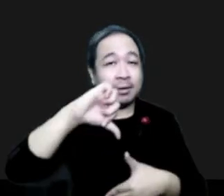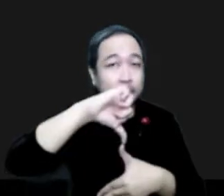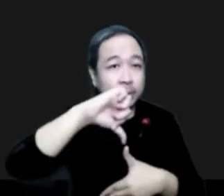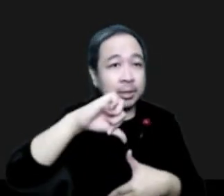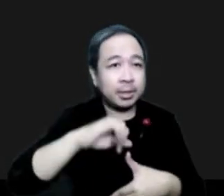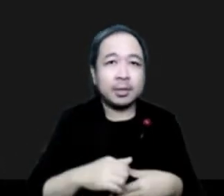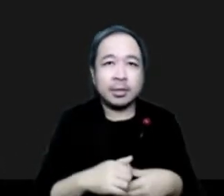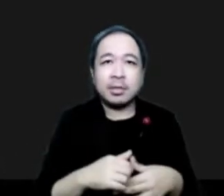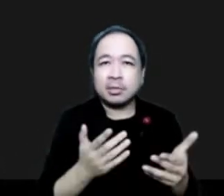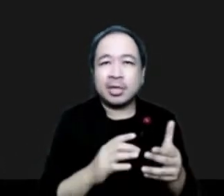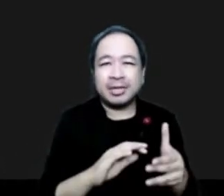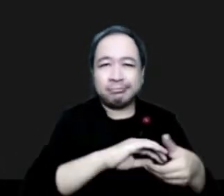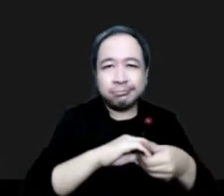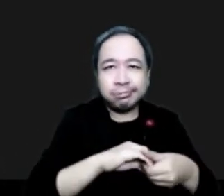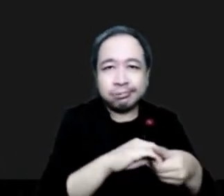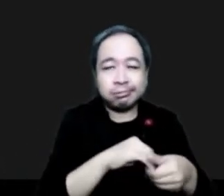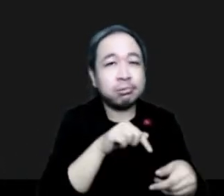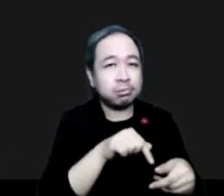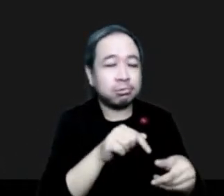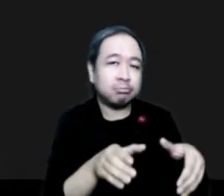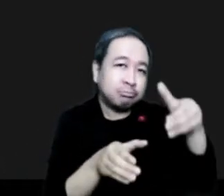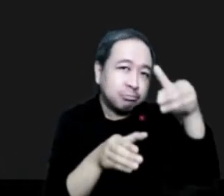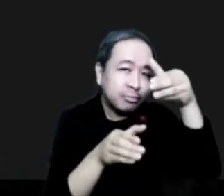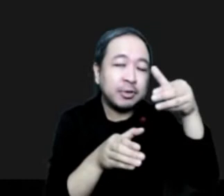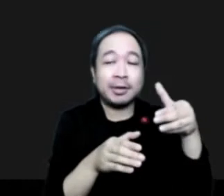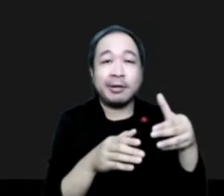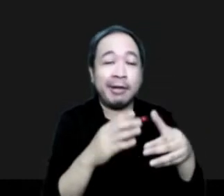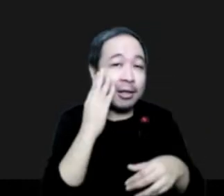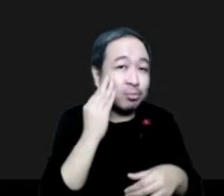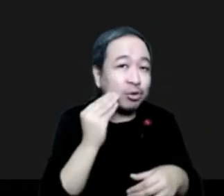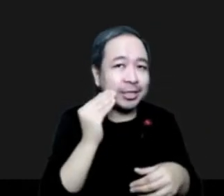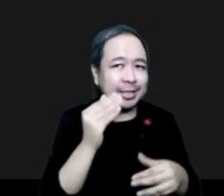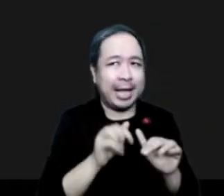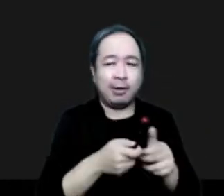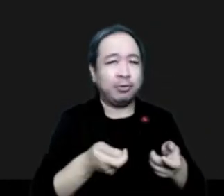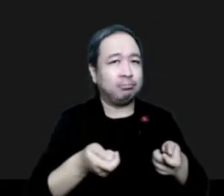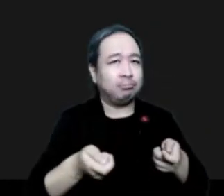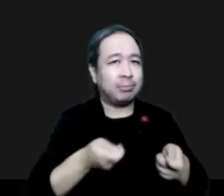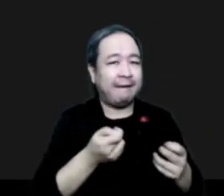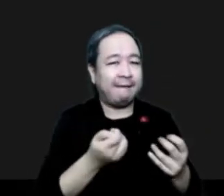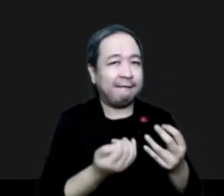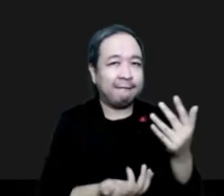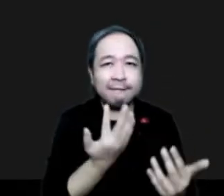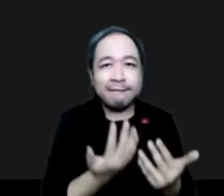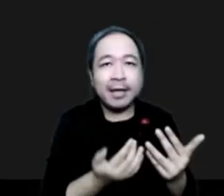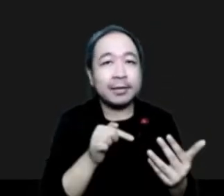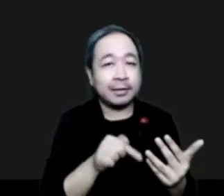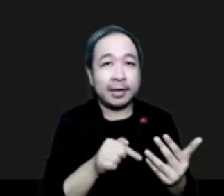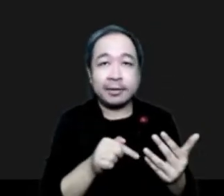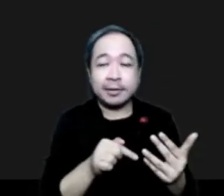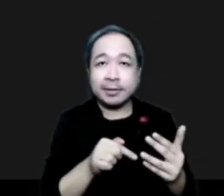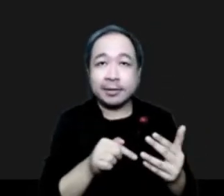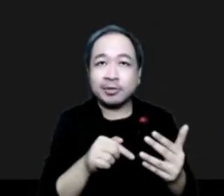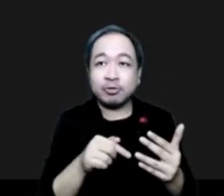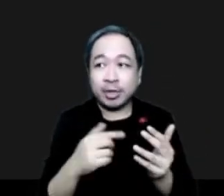expertise or experience in the region dealing with wildfire management in some of the different five R's which were